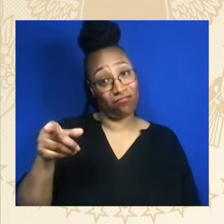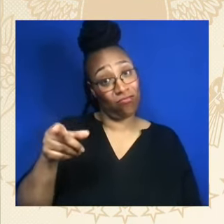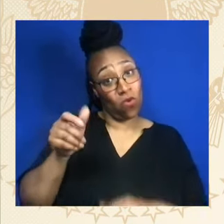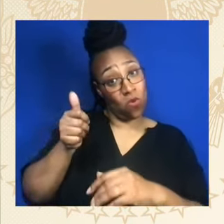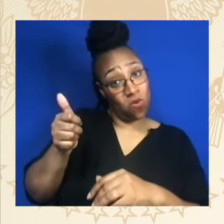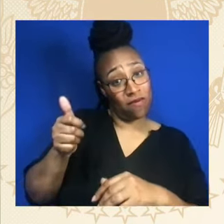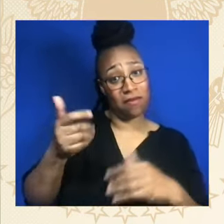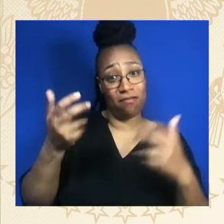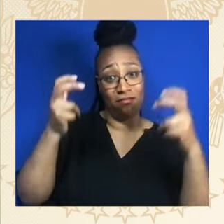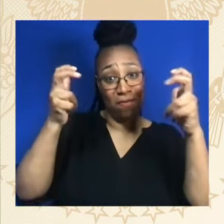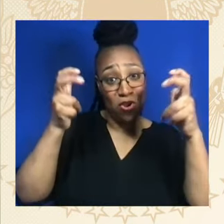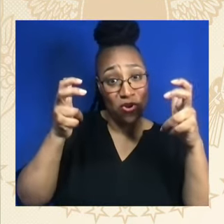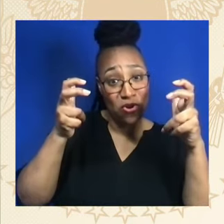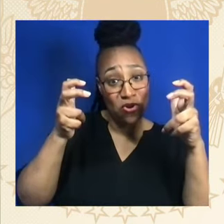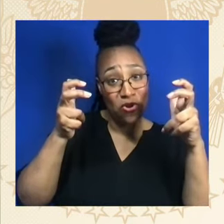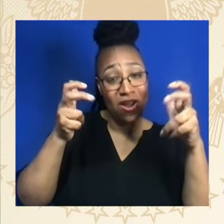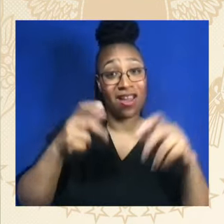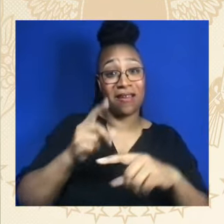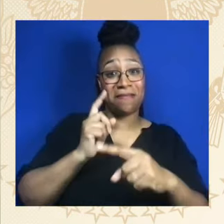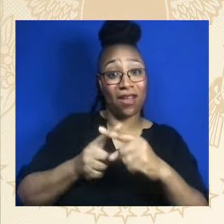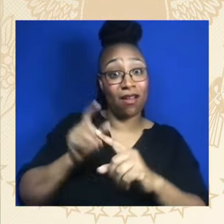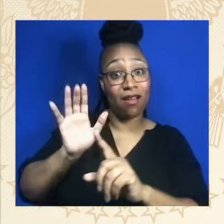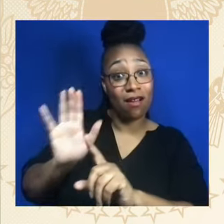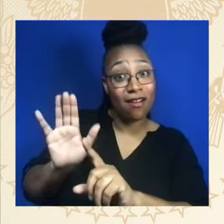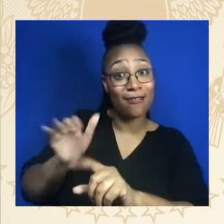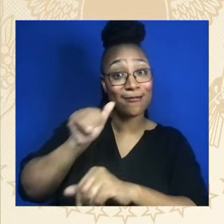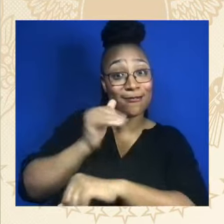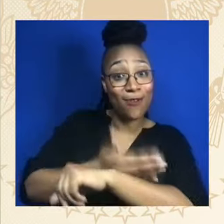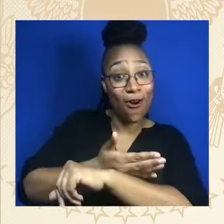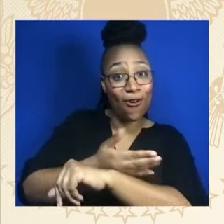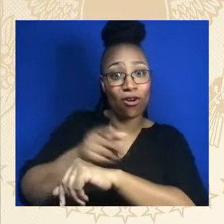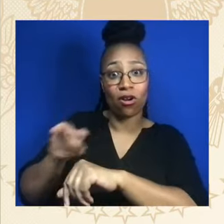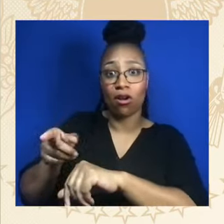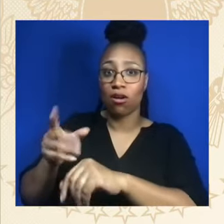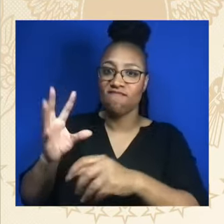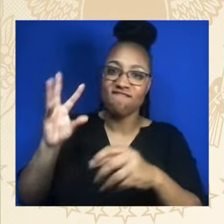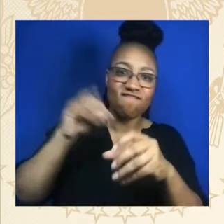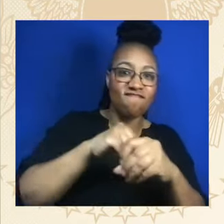world is because he did that, too. So, anyway, I want to just thank you. Thank you. pal.